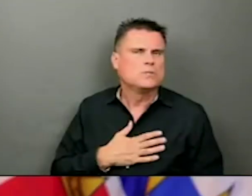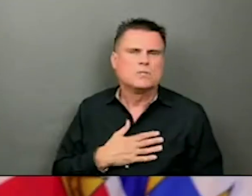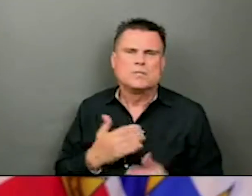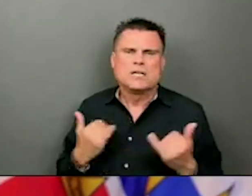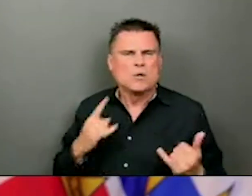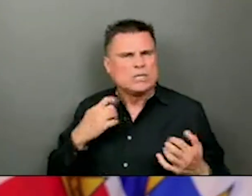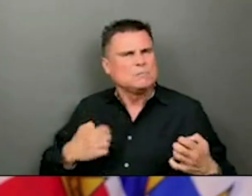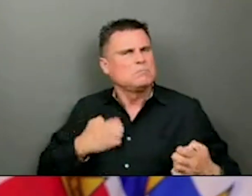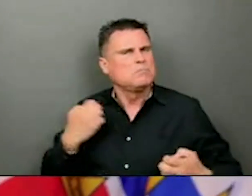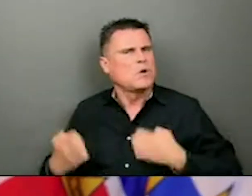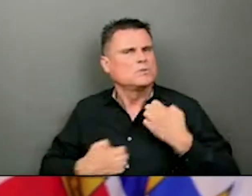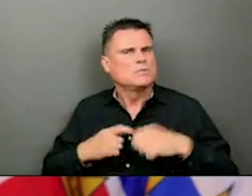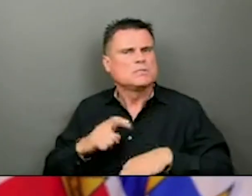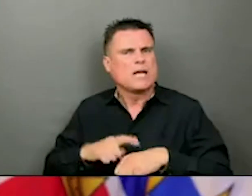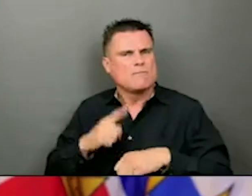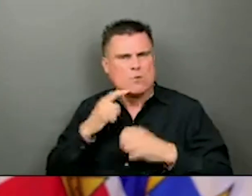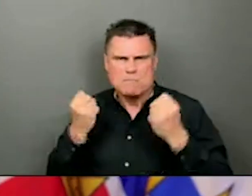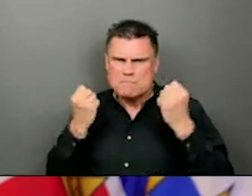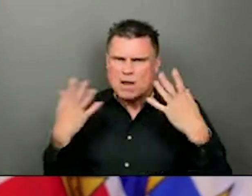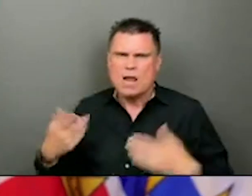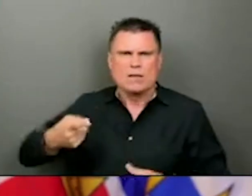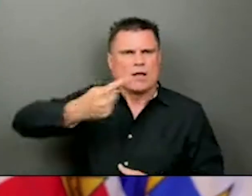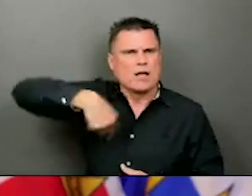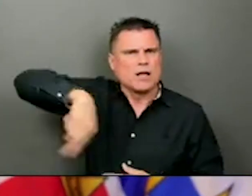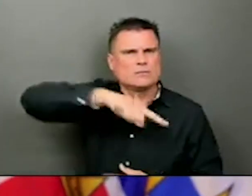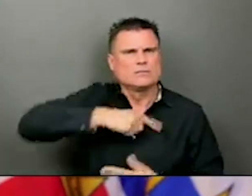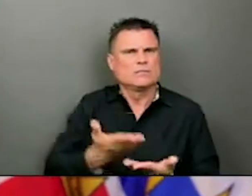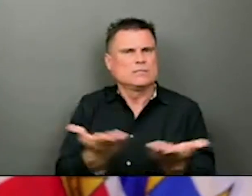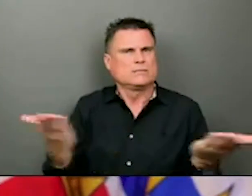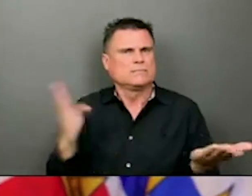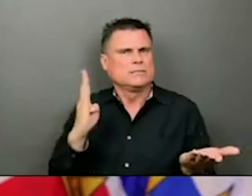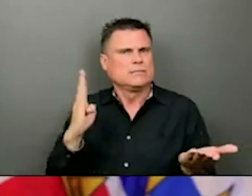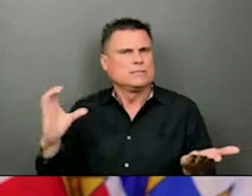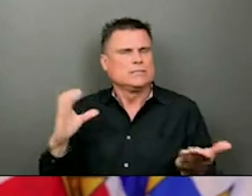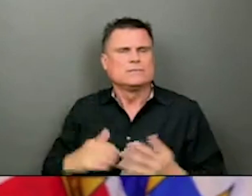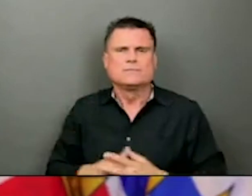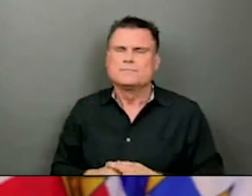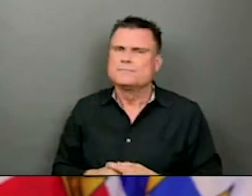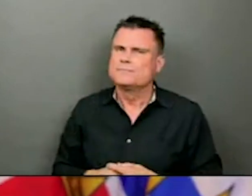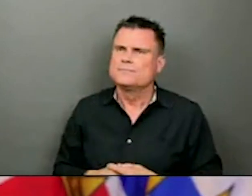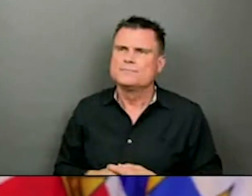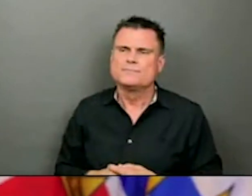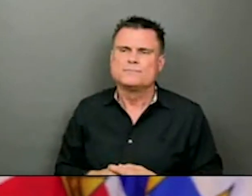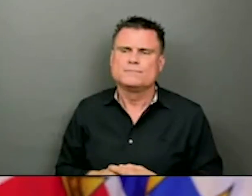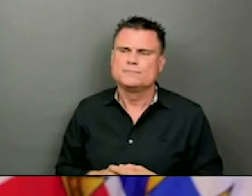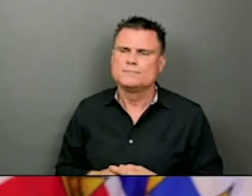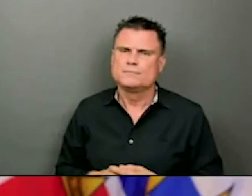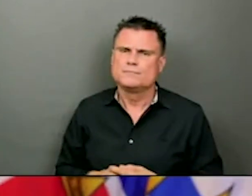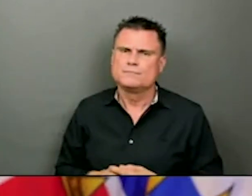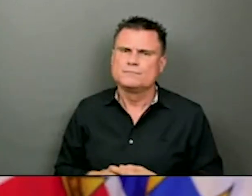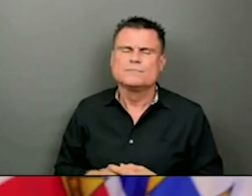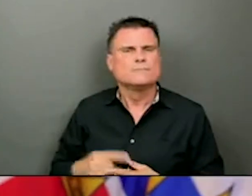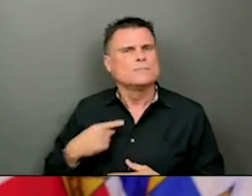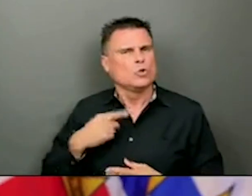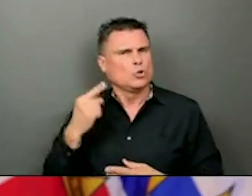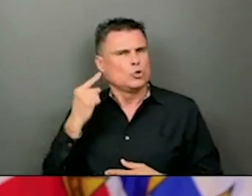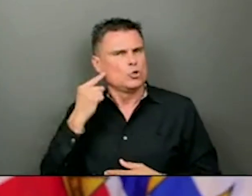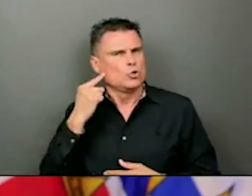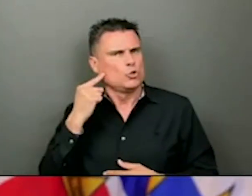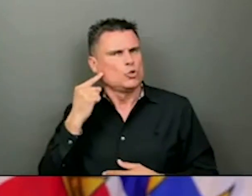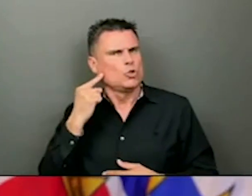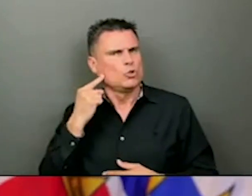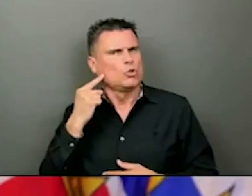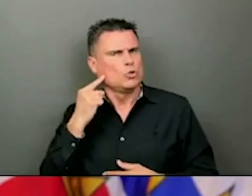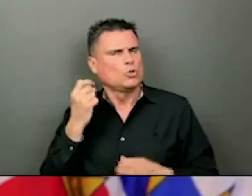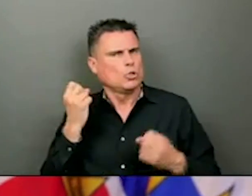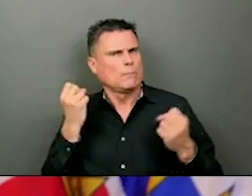First off, about vaccine appointments getting cancelled, mainly in Fraser Health, we're hearing from a number of people that